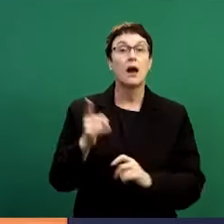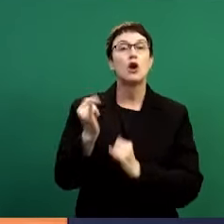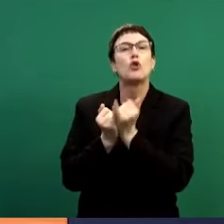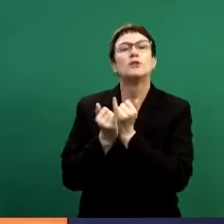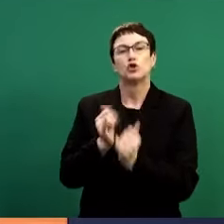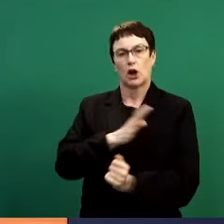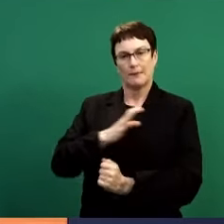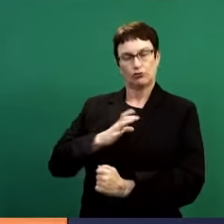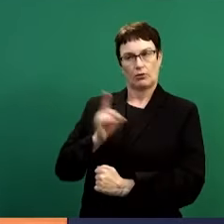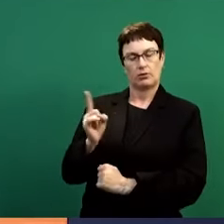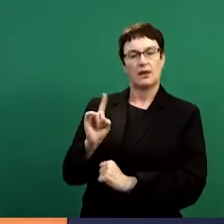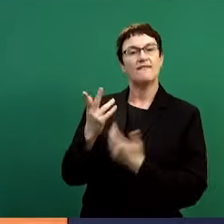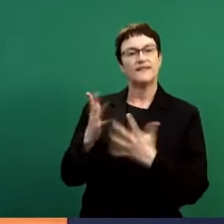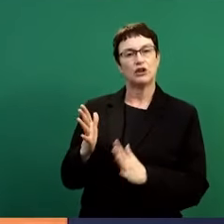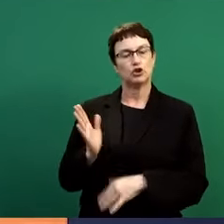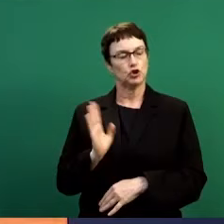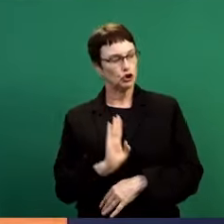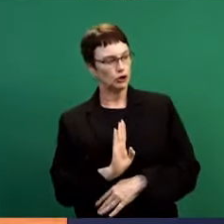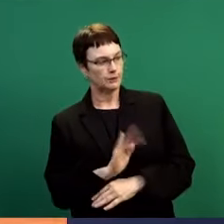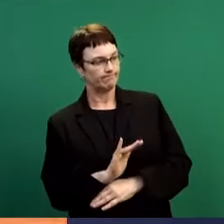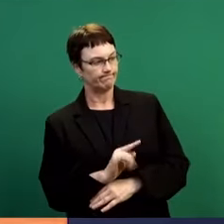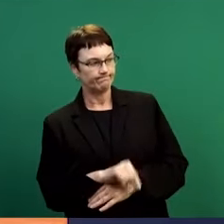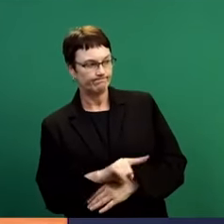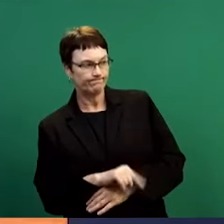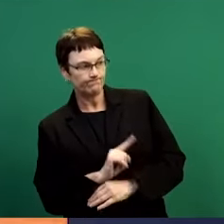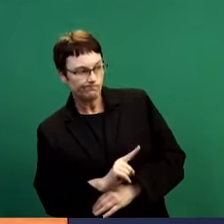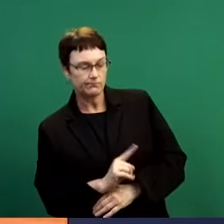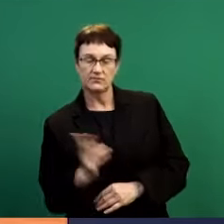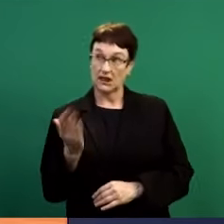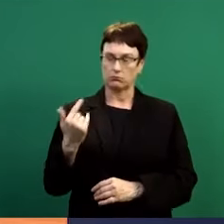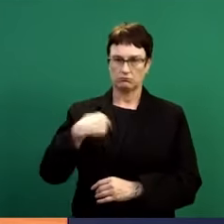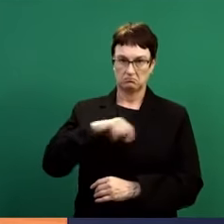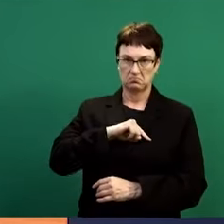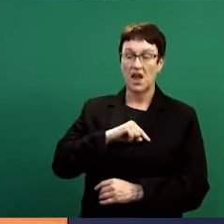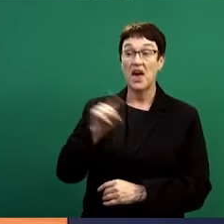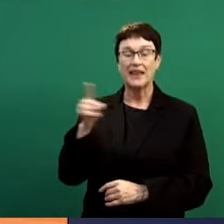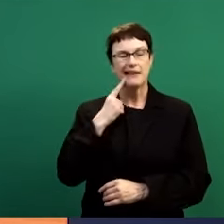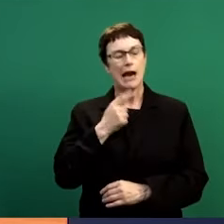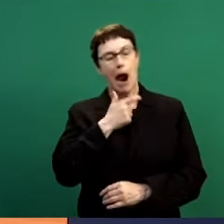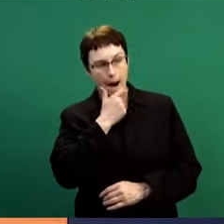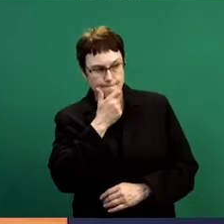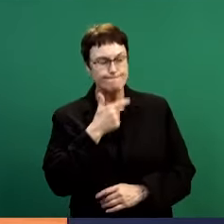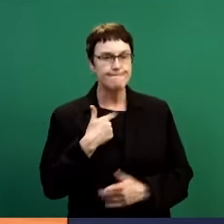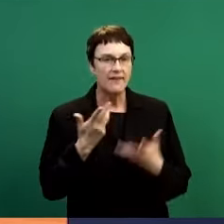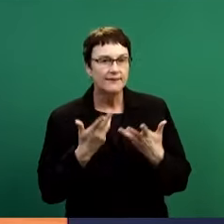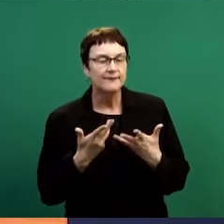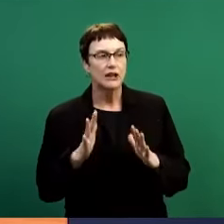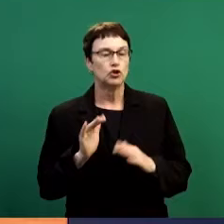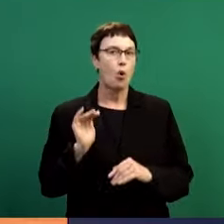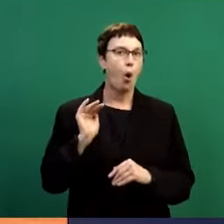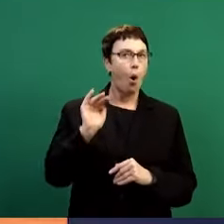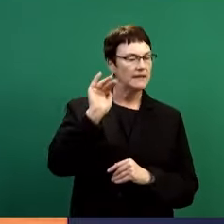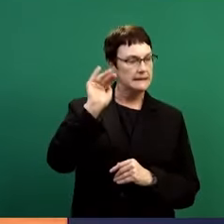said to us that they have picked up news from some foreign authorities